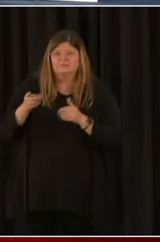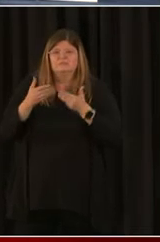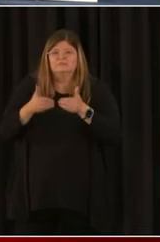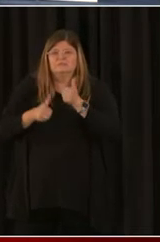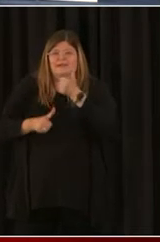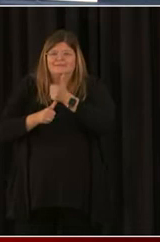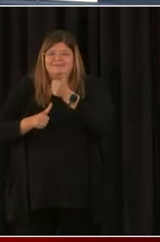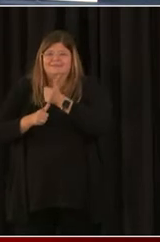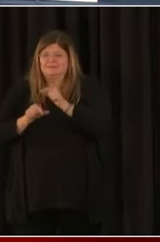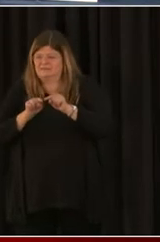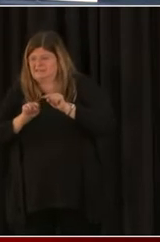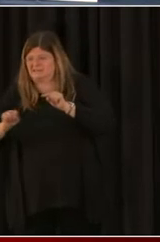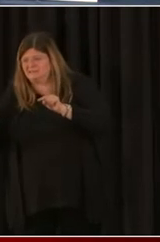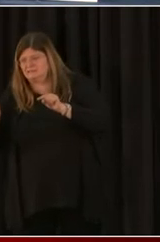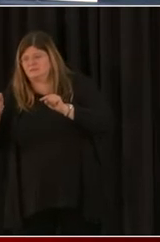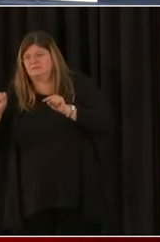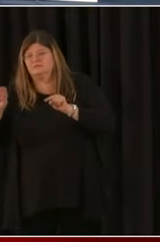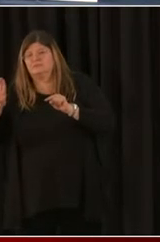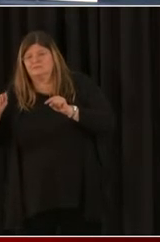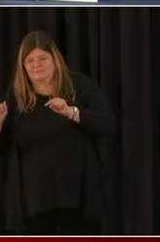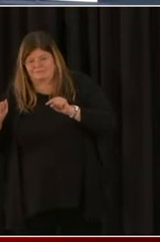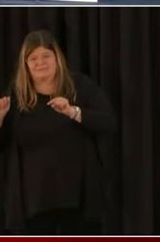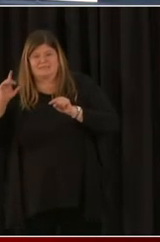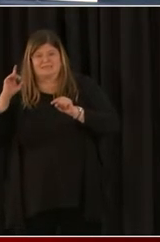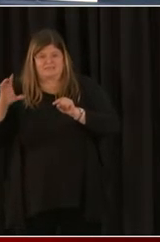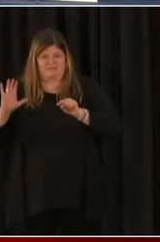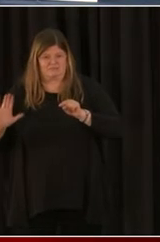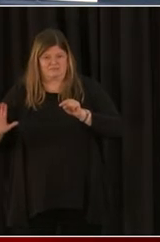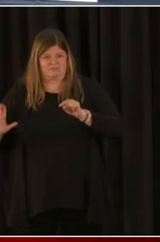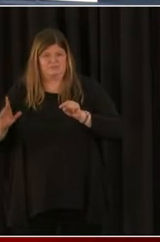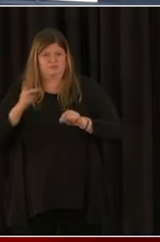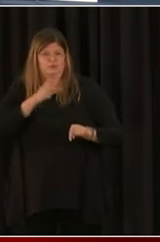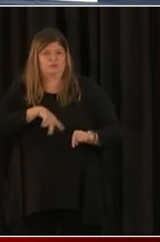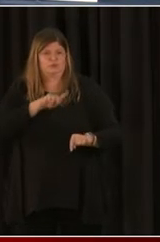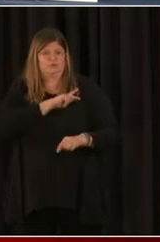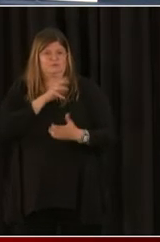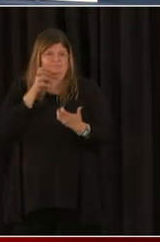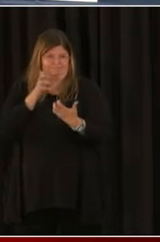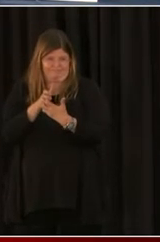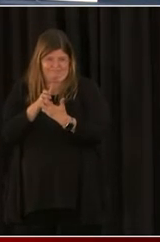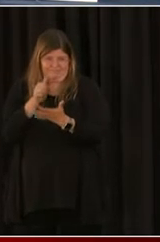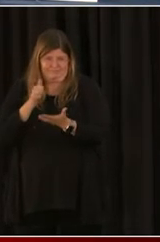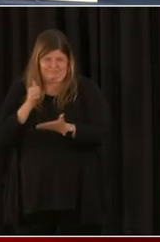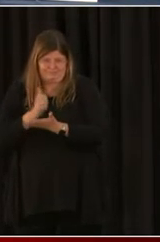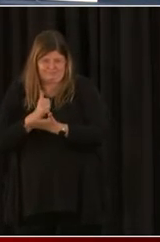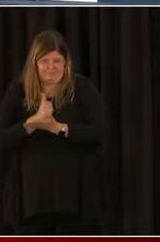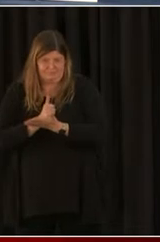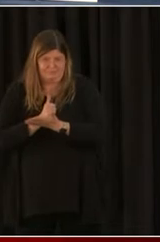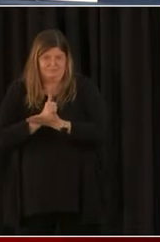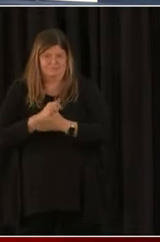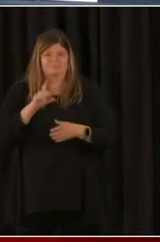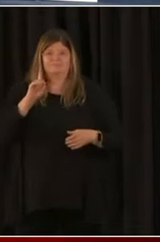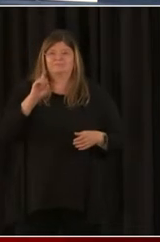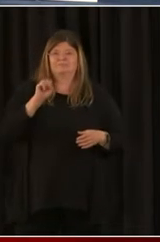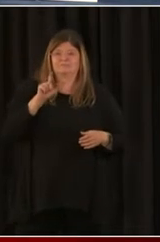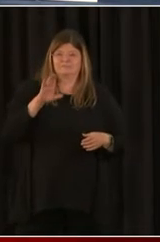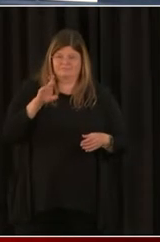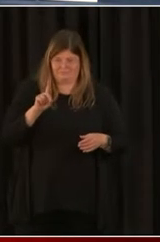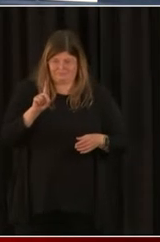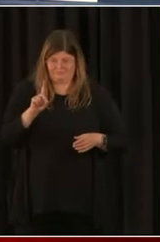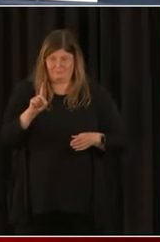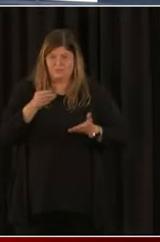personalized help to help you walk through your application. DSLBD and our PTAC team, our Procurement Technical Assistance